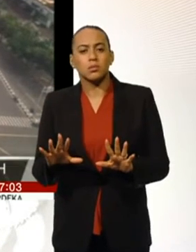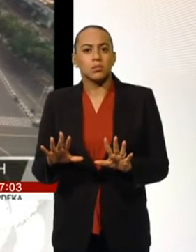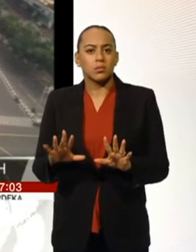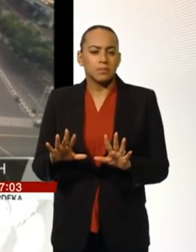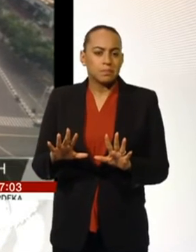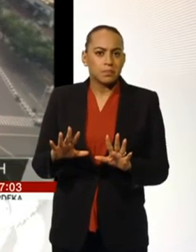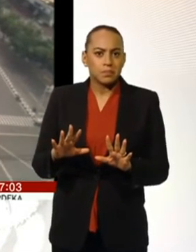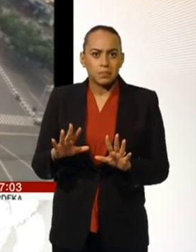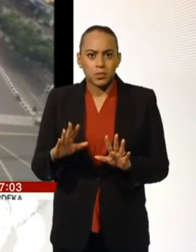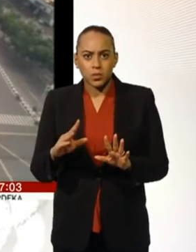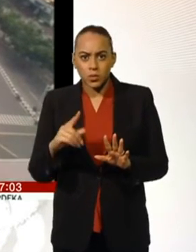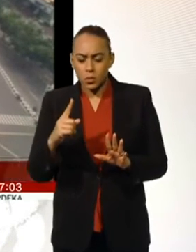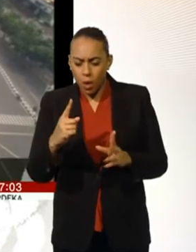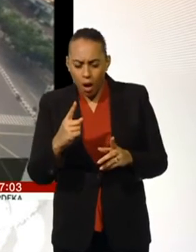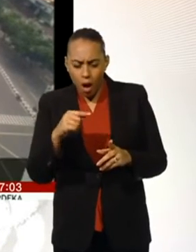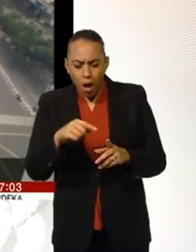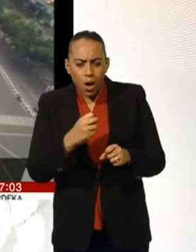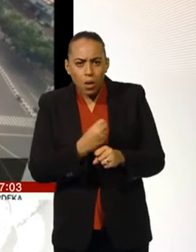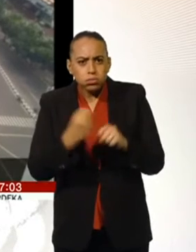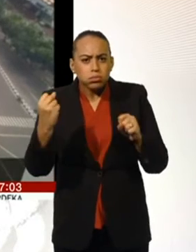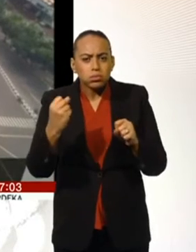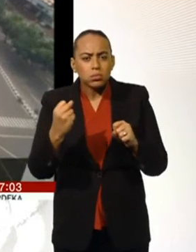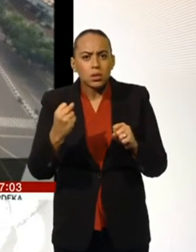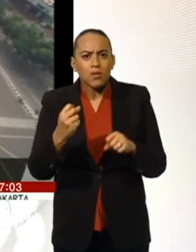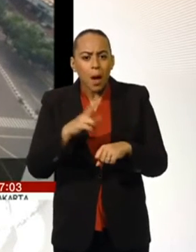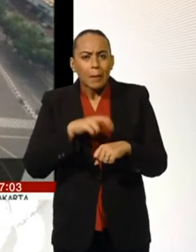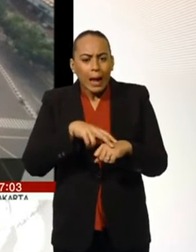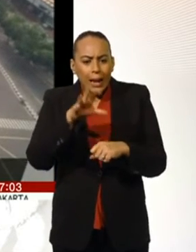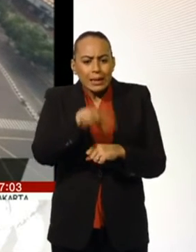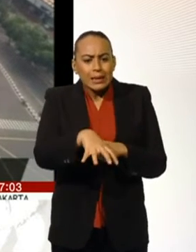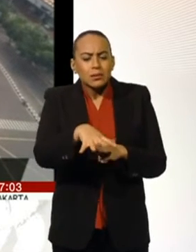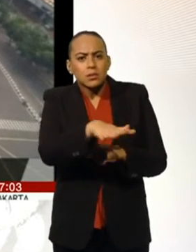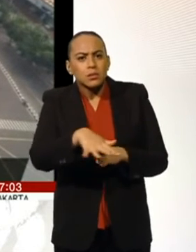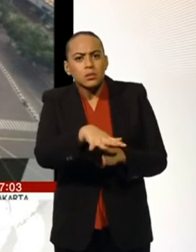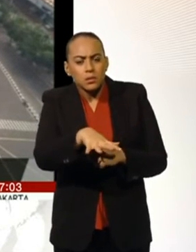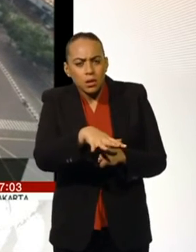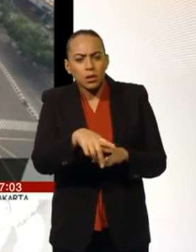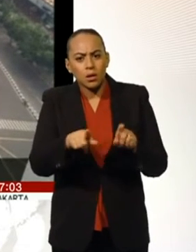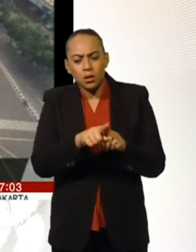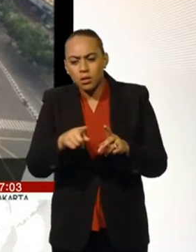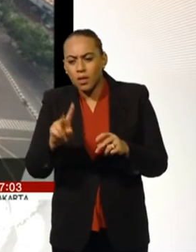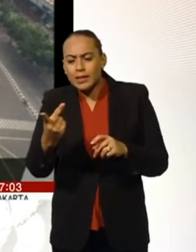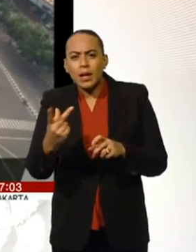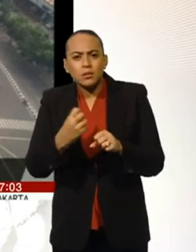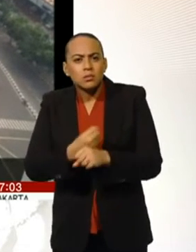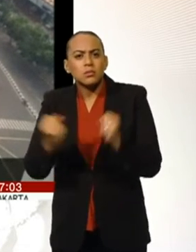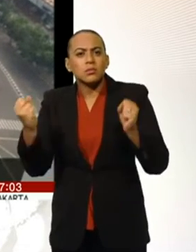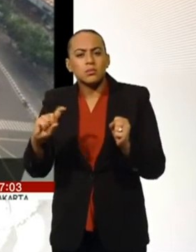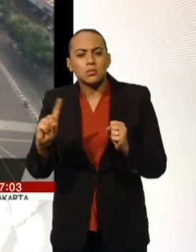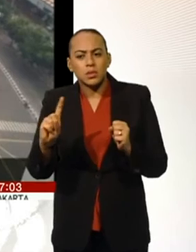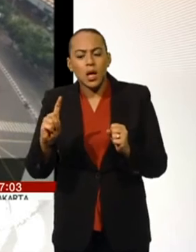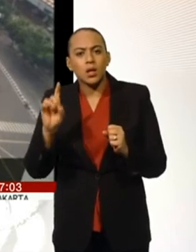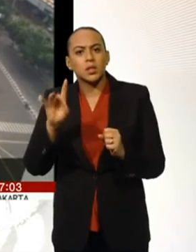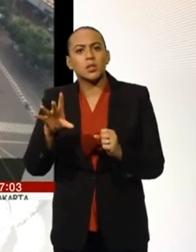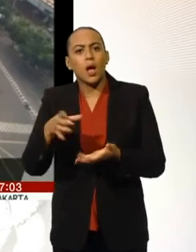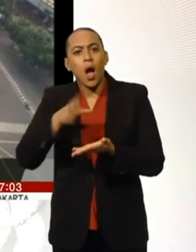One hit a small police post at the intersection and the other seems to have hit a Starbucks cafe